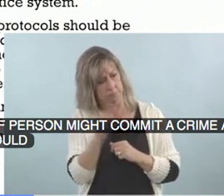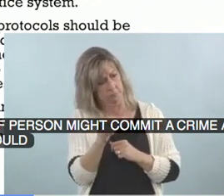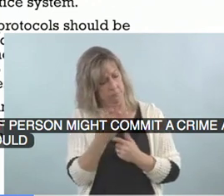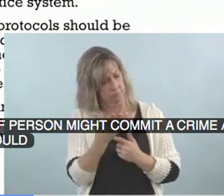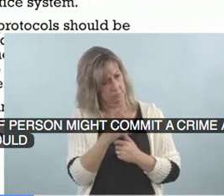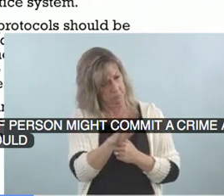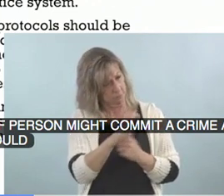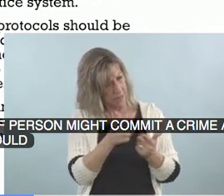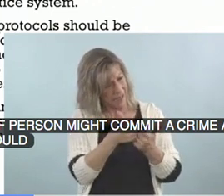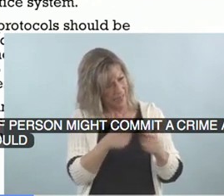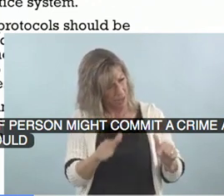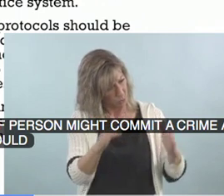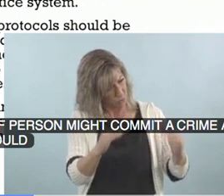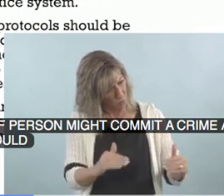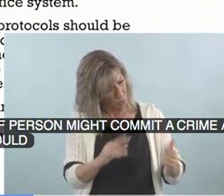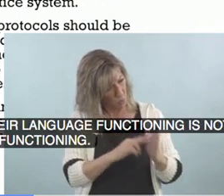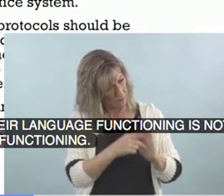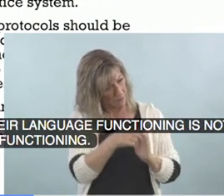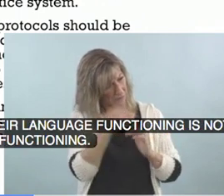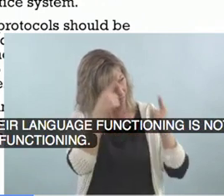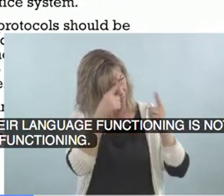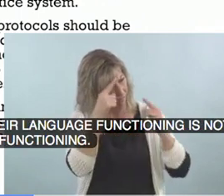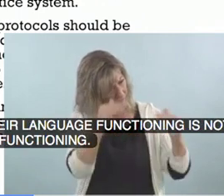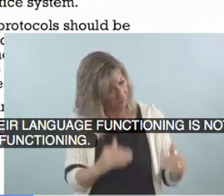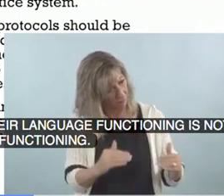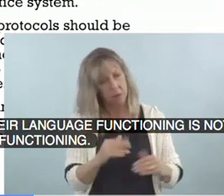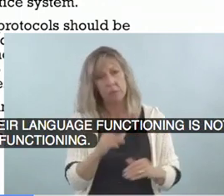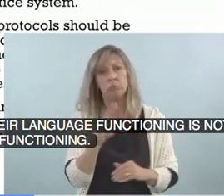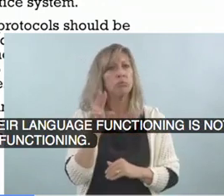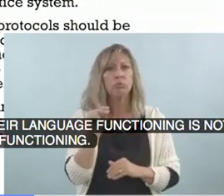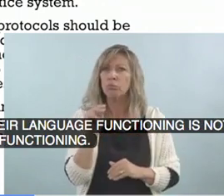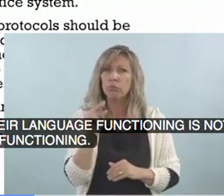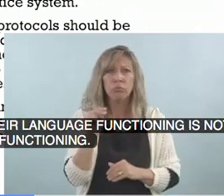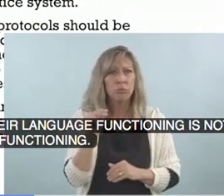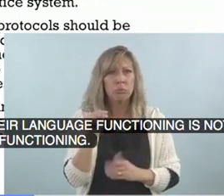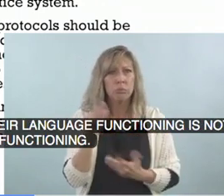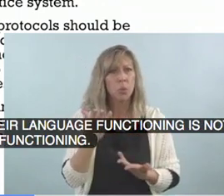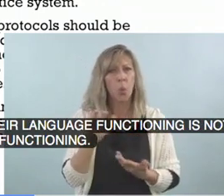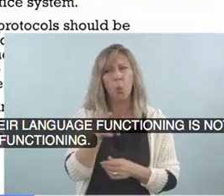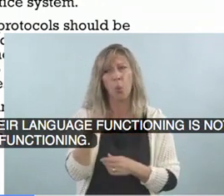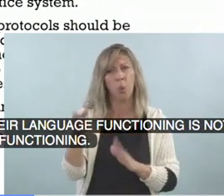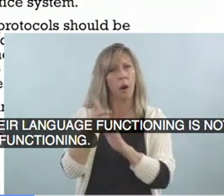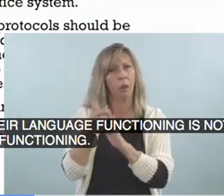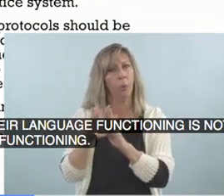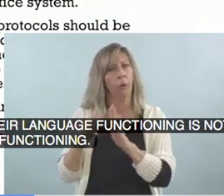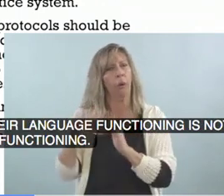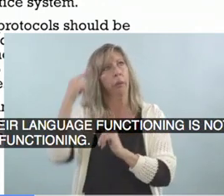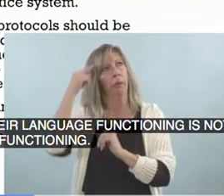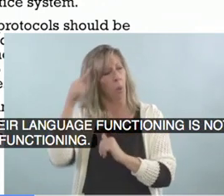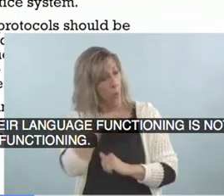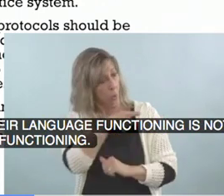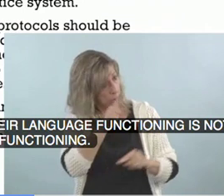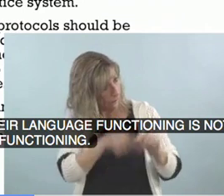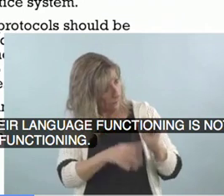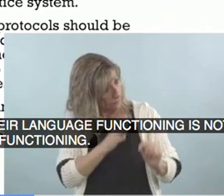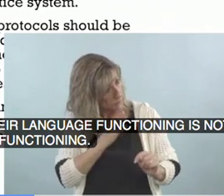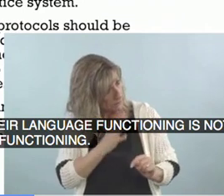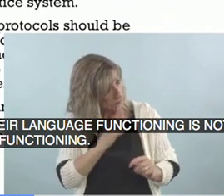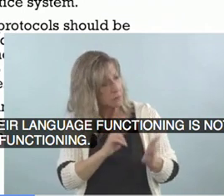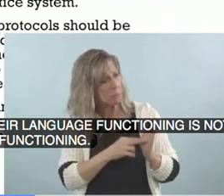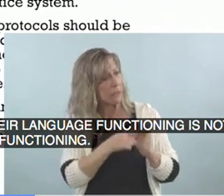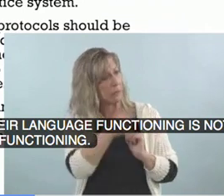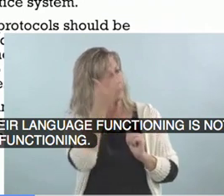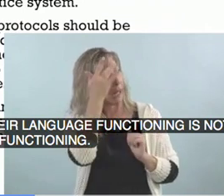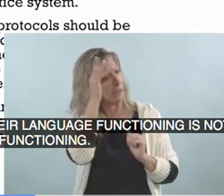with their cognitive functioning. And so they might think that a deaf person who can speak has, uh, has, cognitive delay, an intellectual